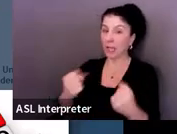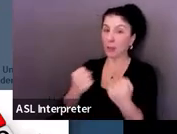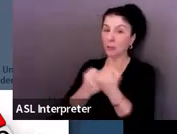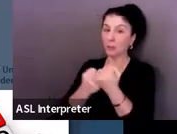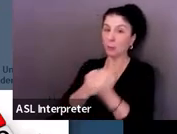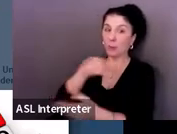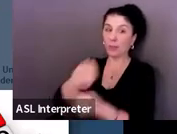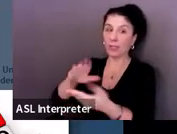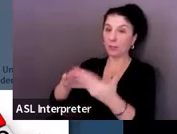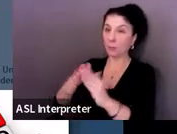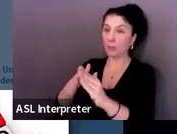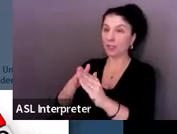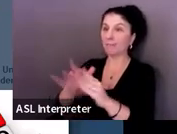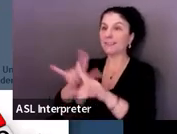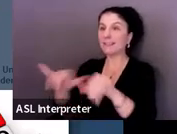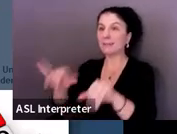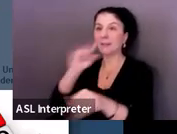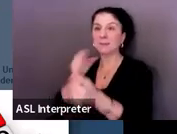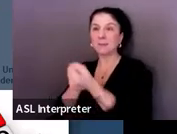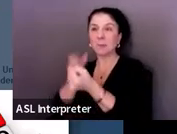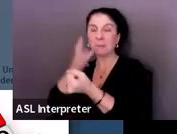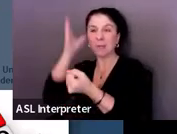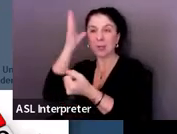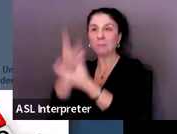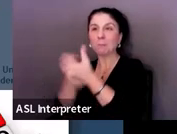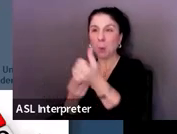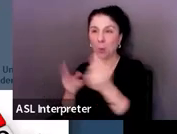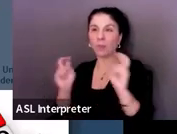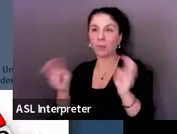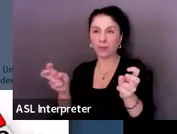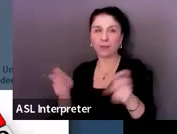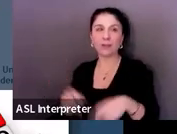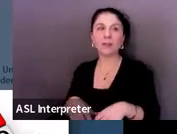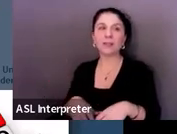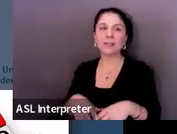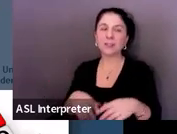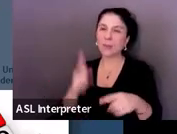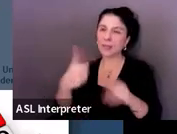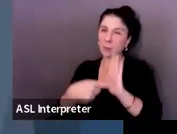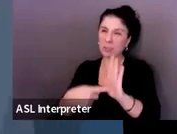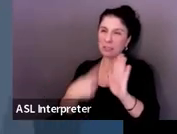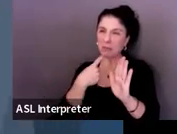support from his parents. So that's what an example of Section 9D could look like.